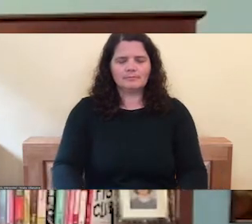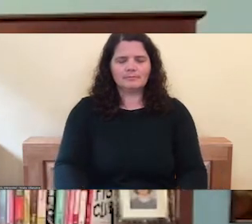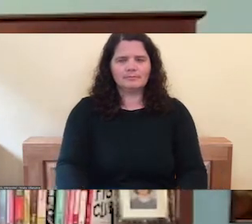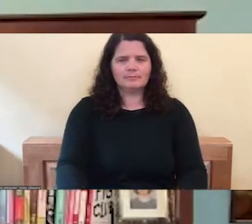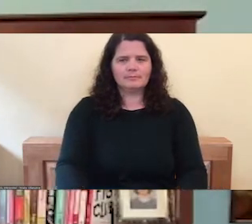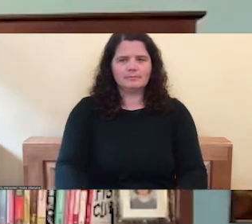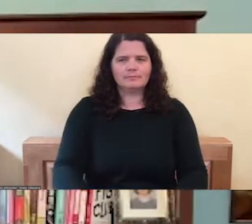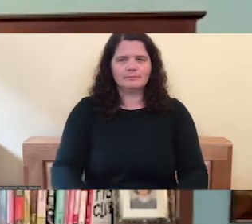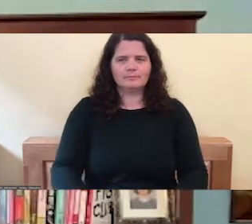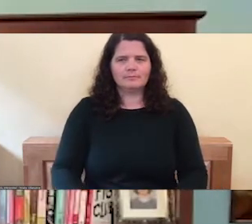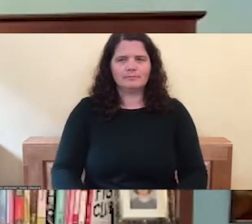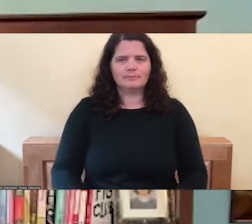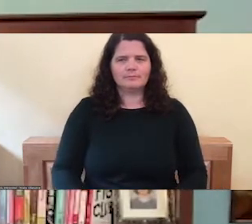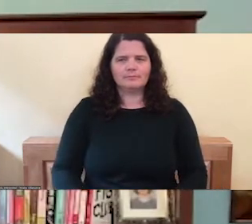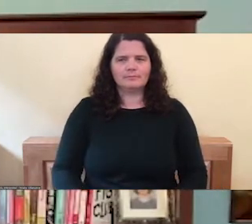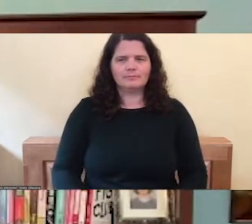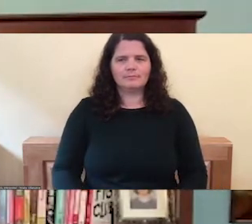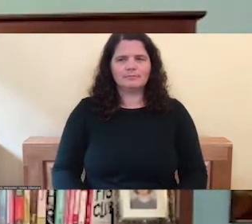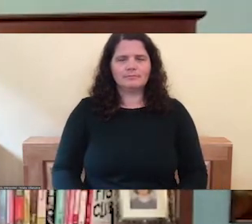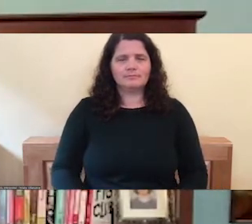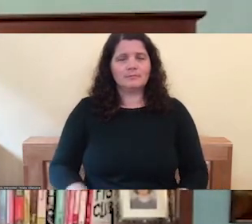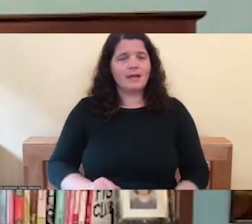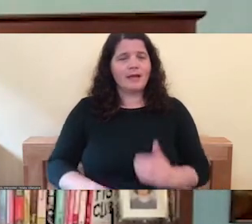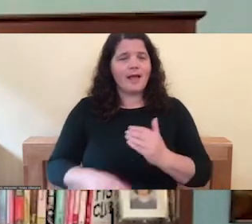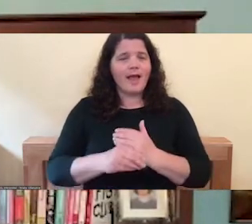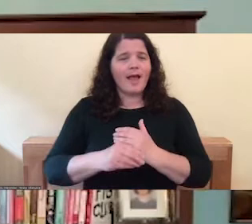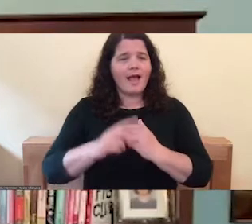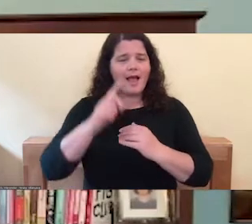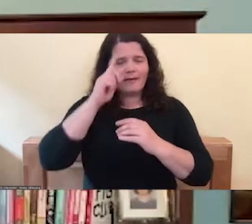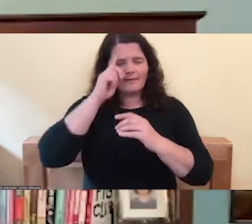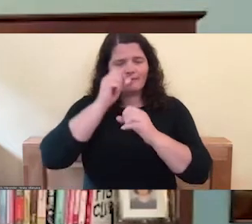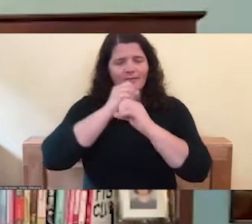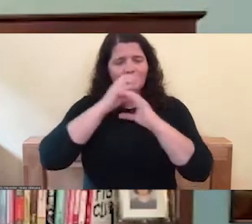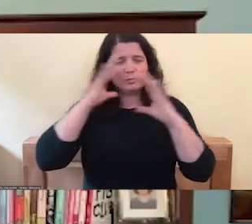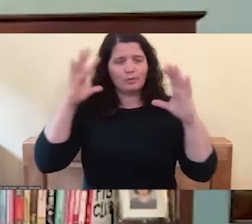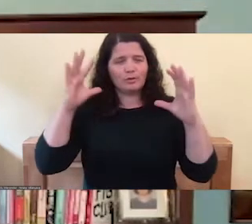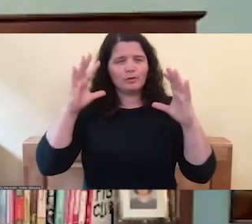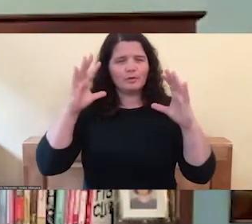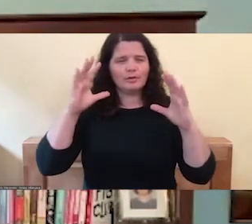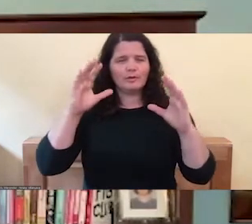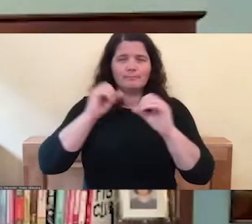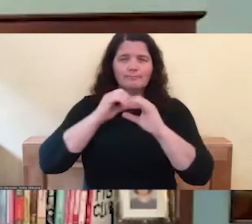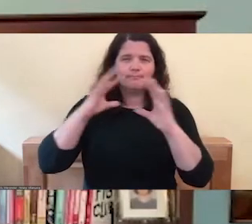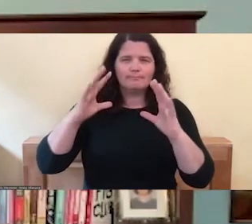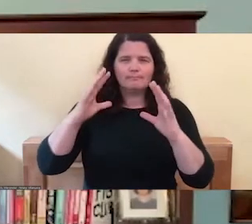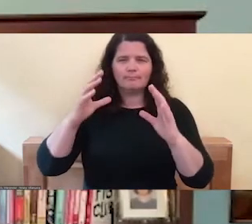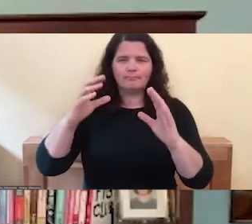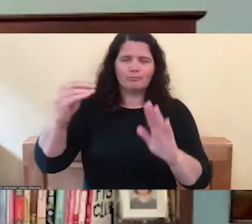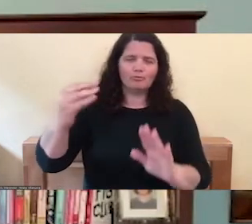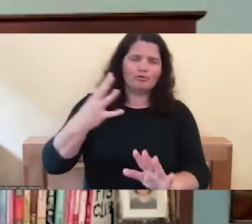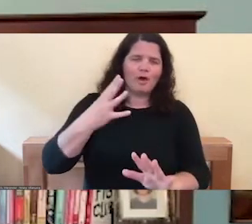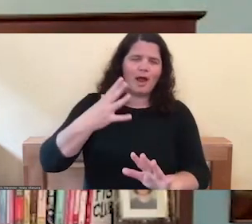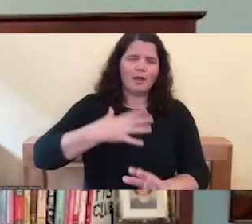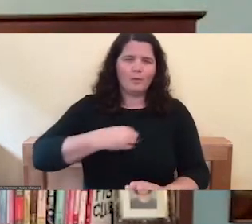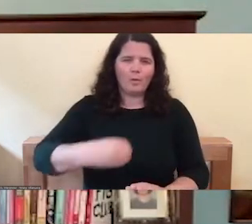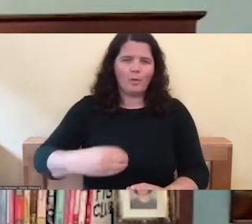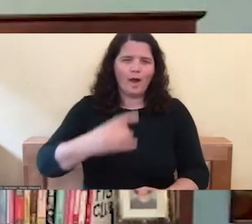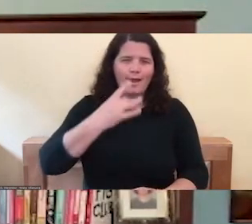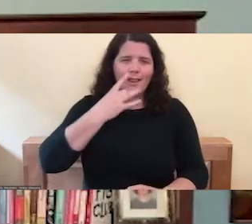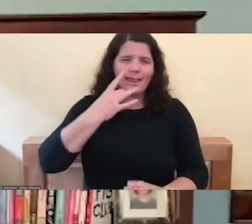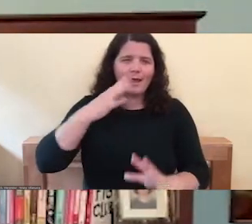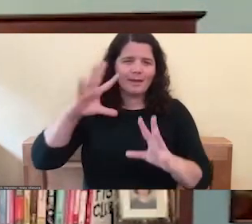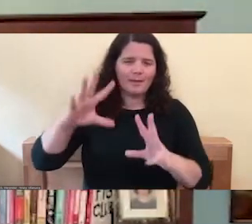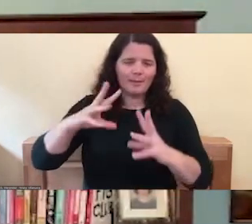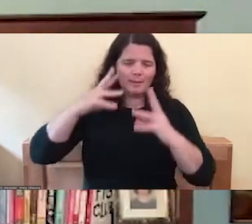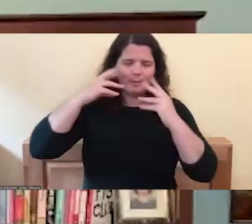You can also add a visual if you like, like a white, bright white light coming in with the breath,